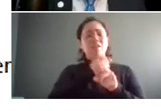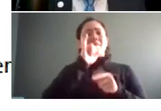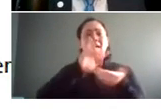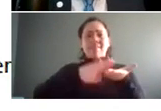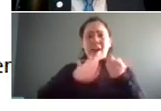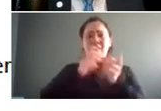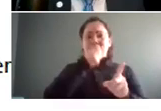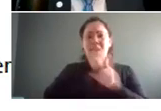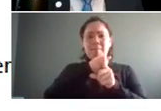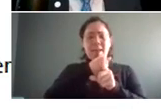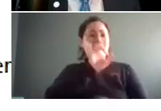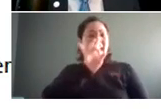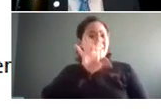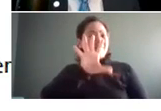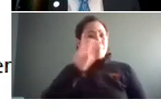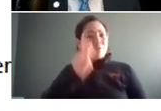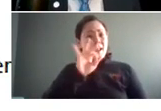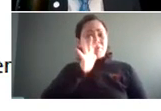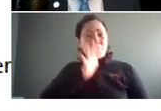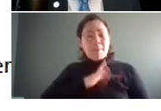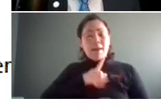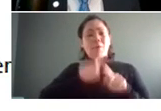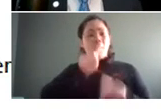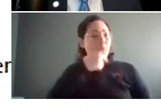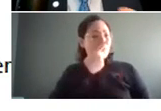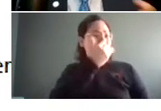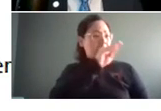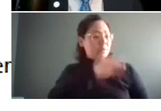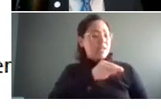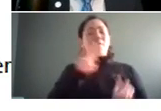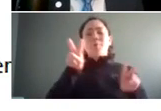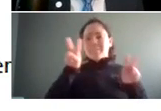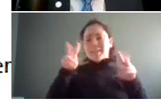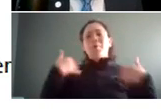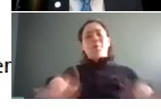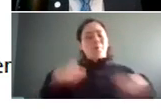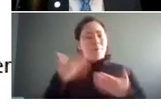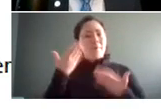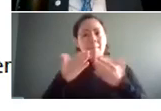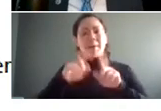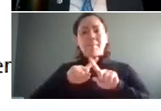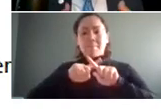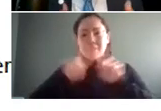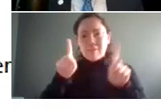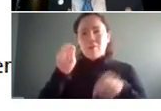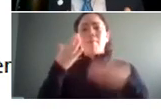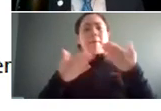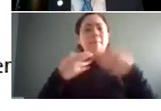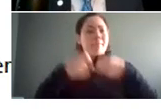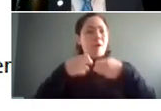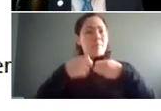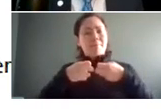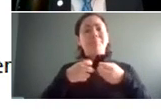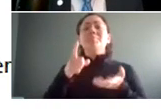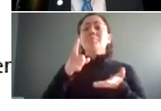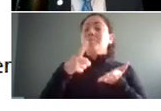of the women employees but only 15 of the male employees and so you can see that there may be a problem or difference there once you look